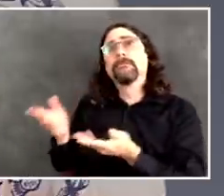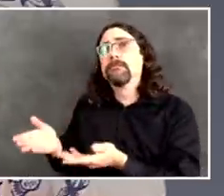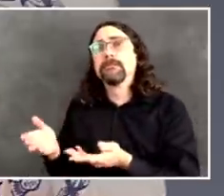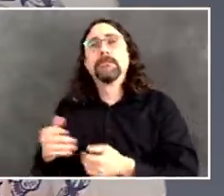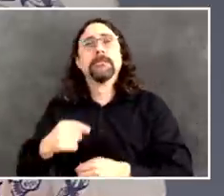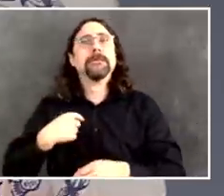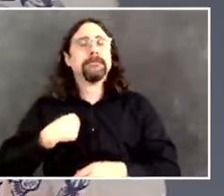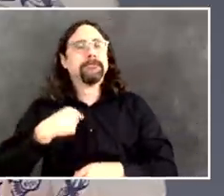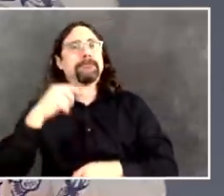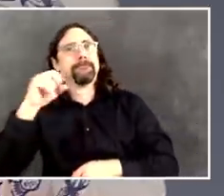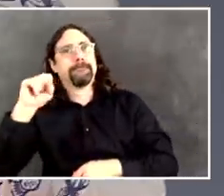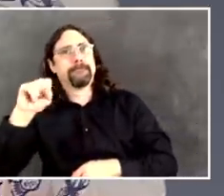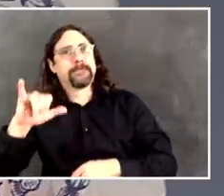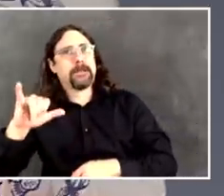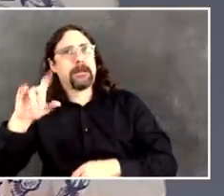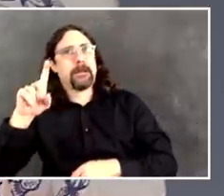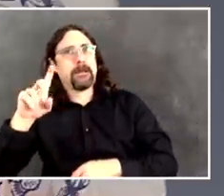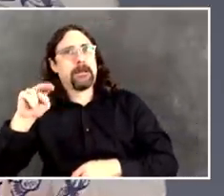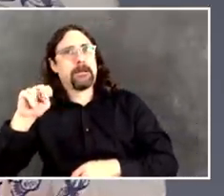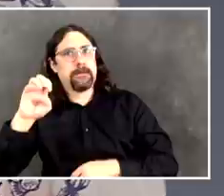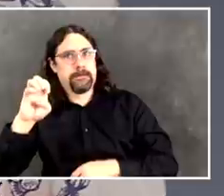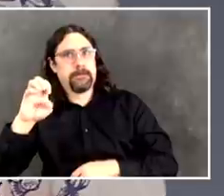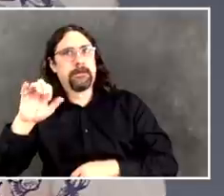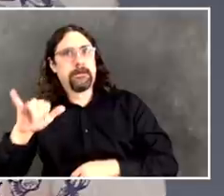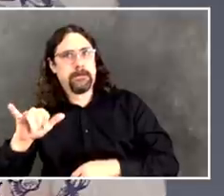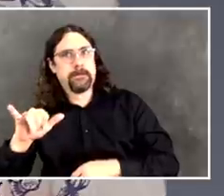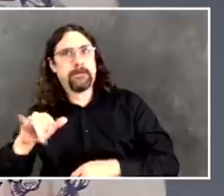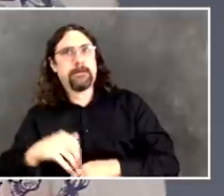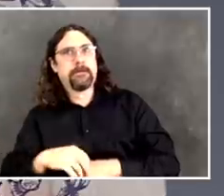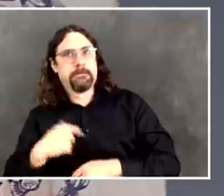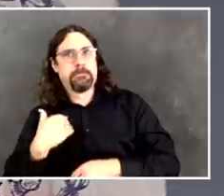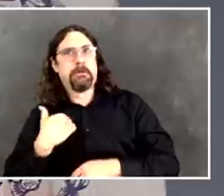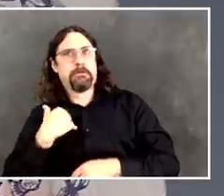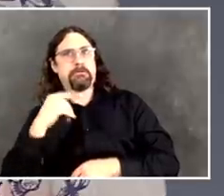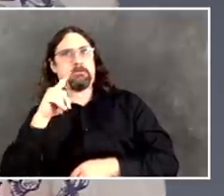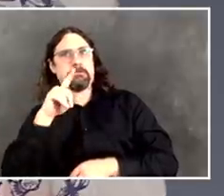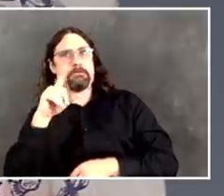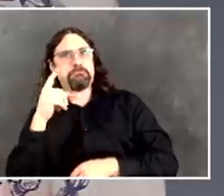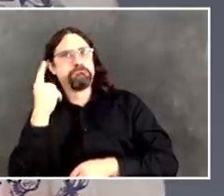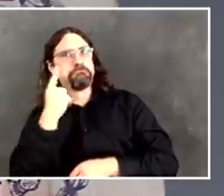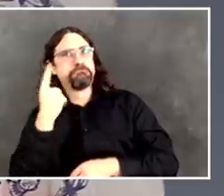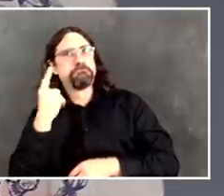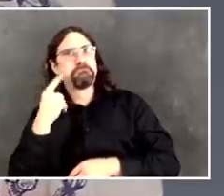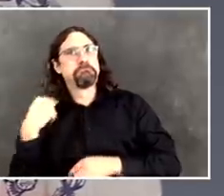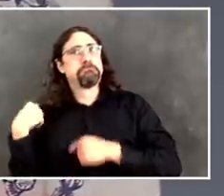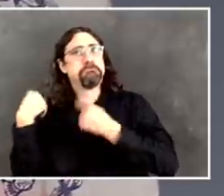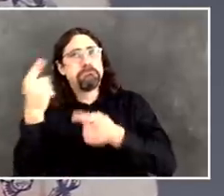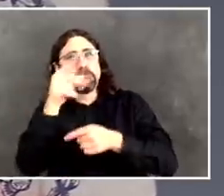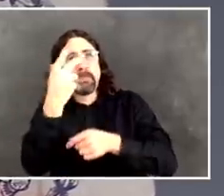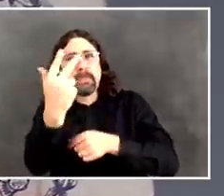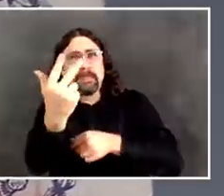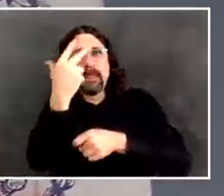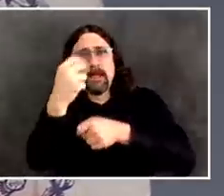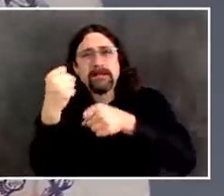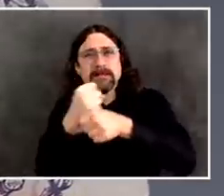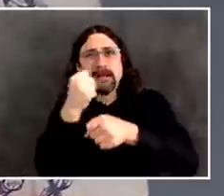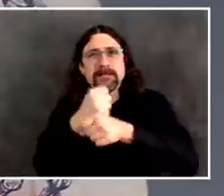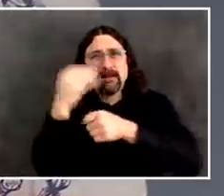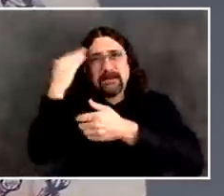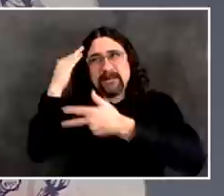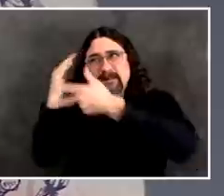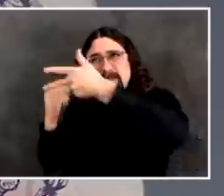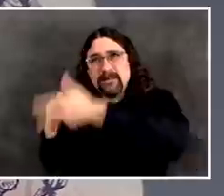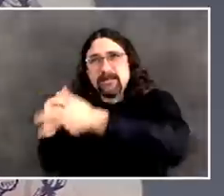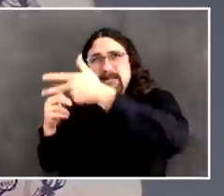new admissions, ICU patients, and the health and hospital system, and the percentage of New Yorkers testing